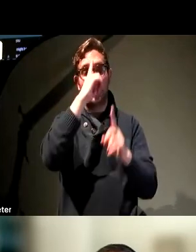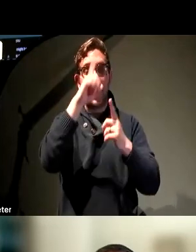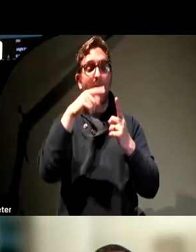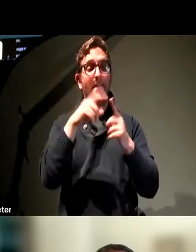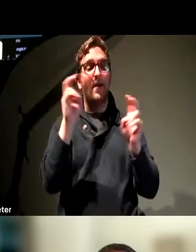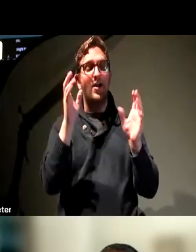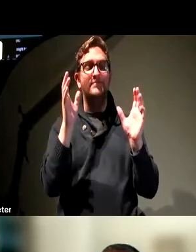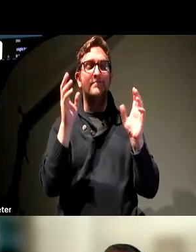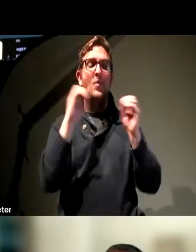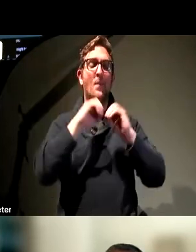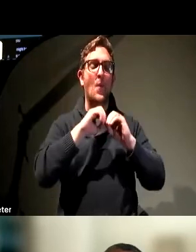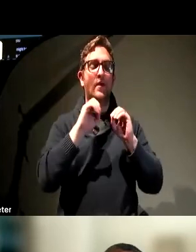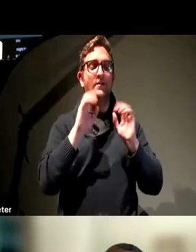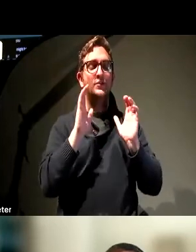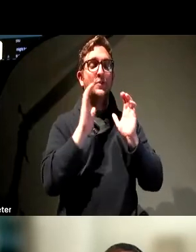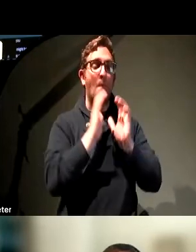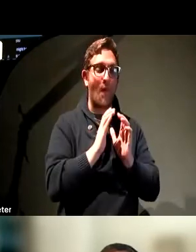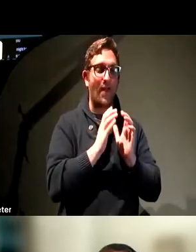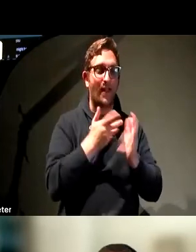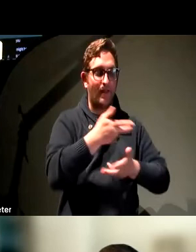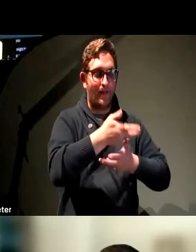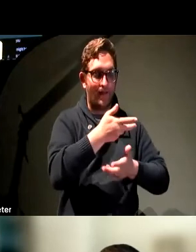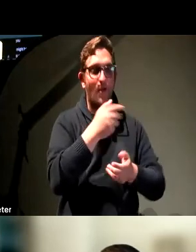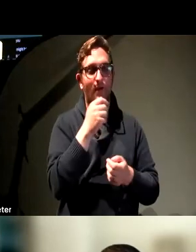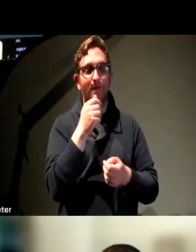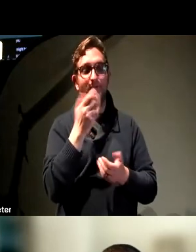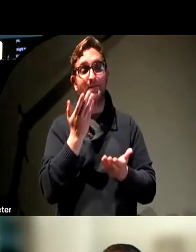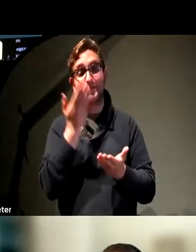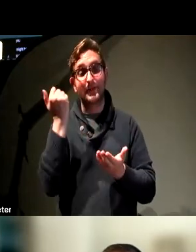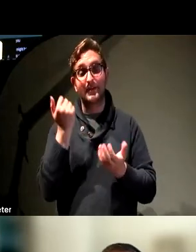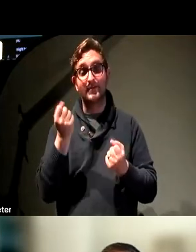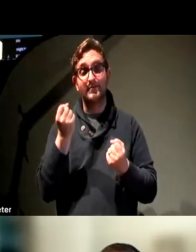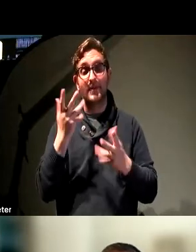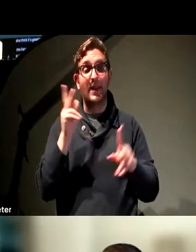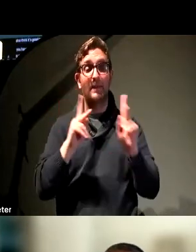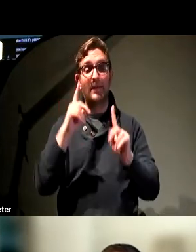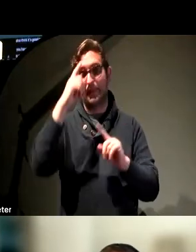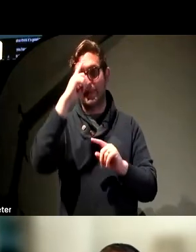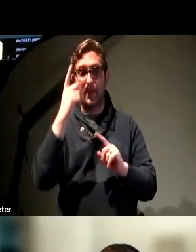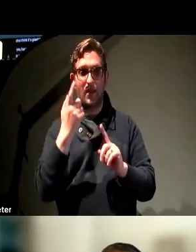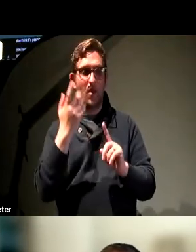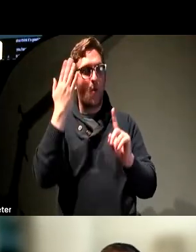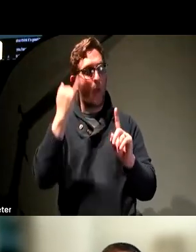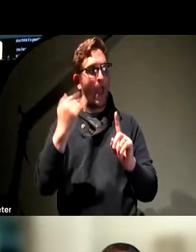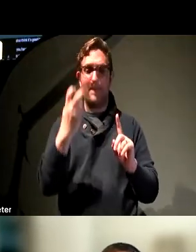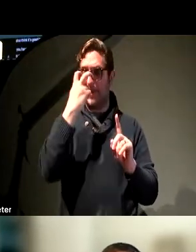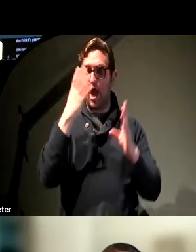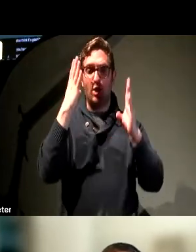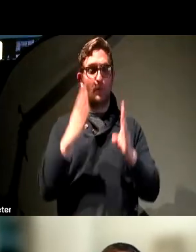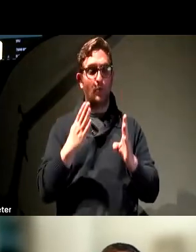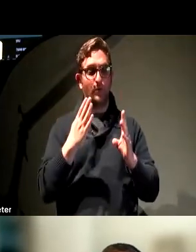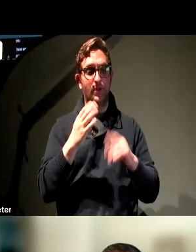you kind of feel like you want to crawl out of your skin because someone says, well, why would someone who's blind use our website? It's a very visual thing.